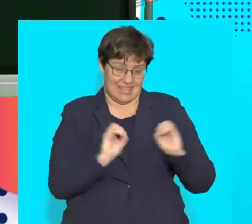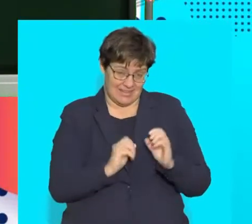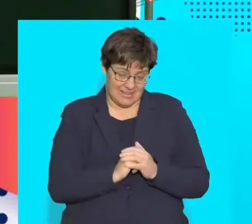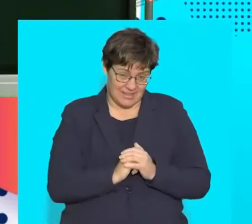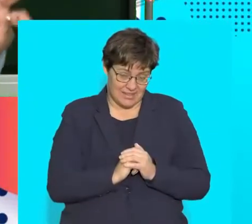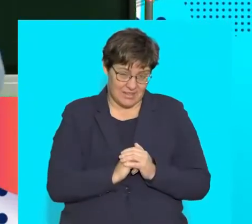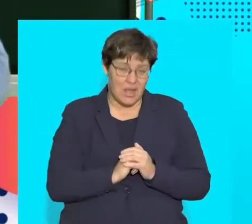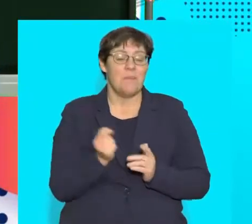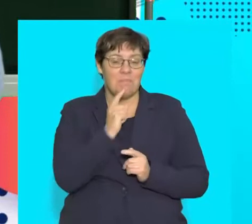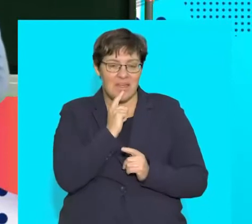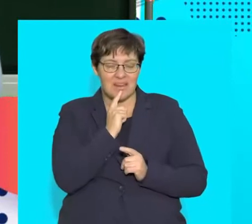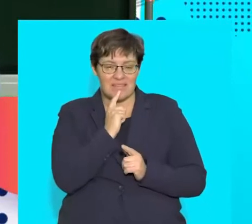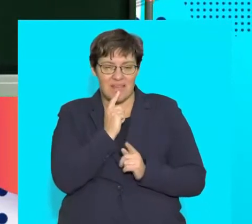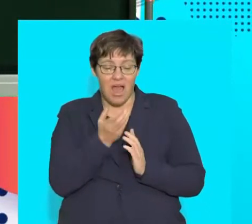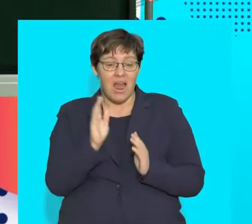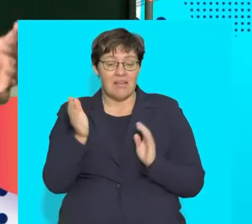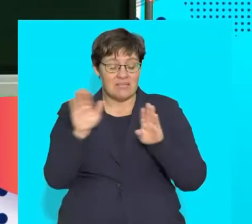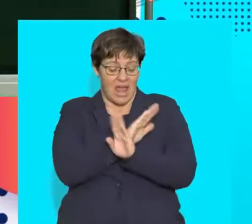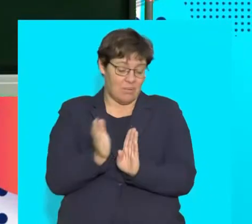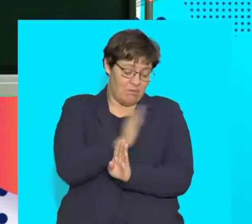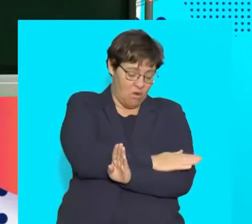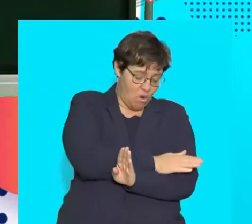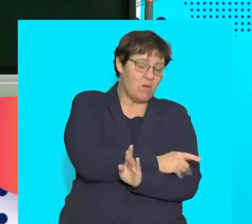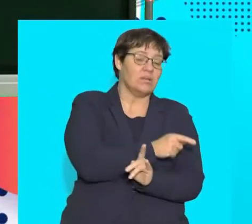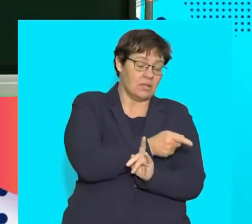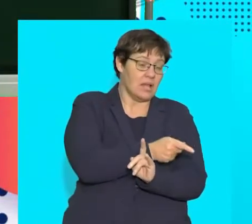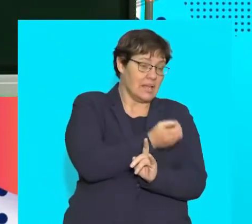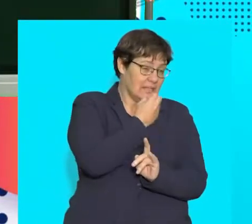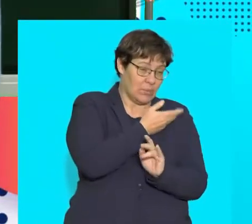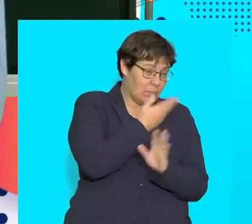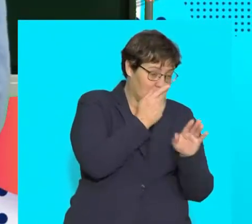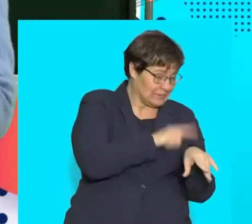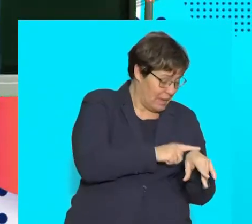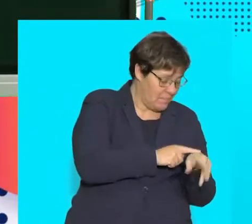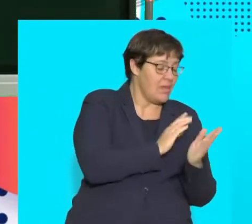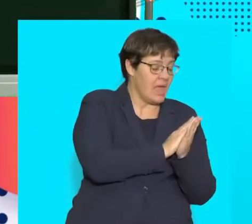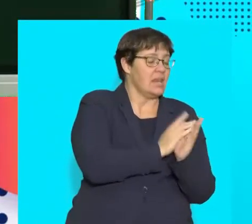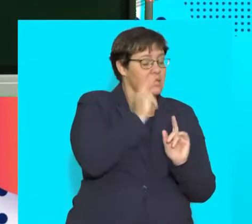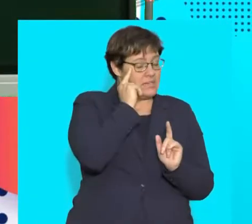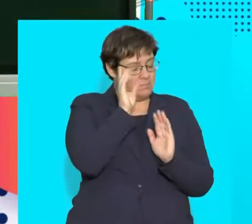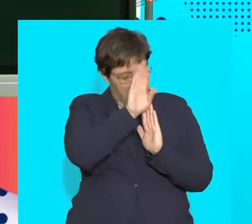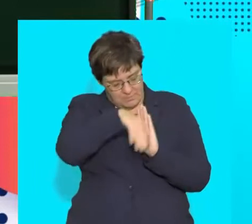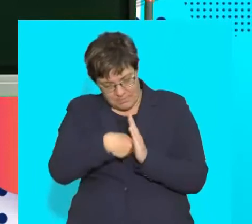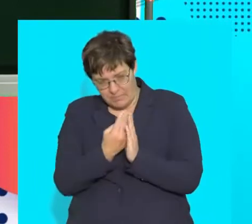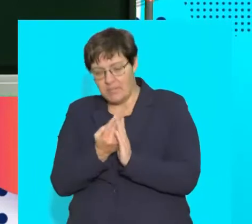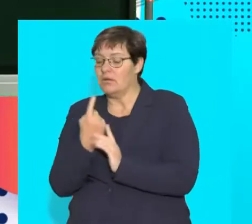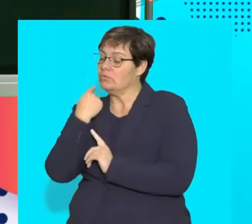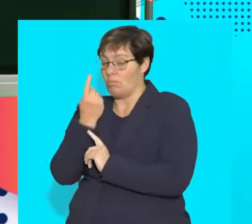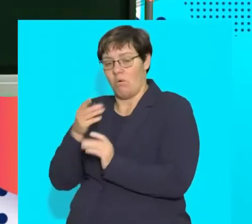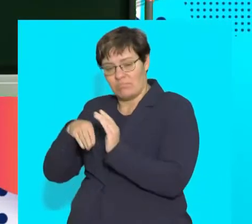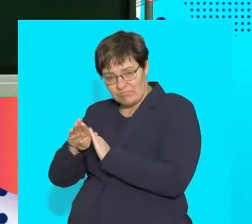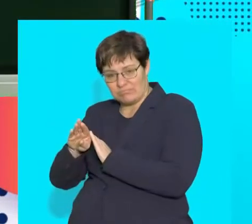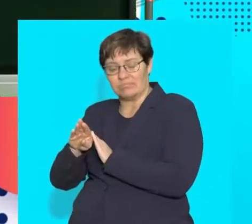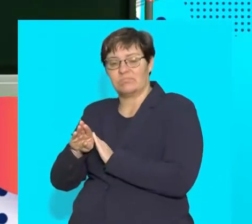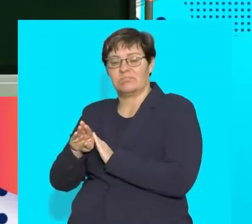been the last meal that they would have had. They would have slept through the night, got up the next morning and then gone into a clinic or a facility